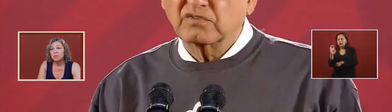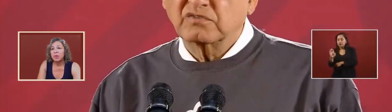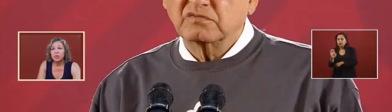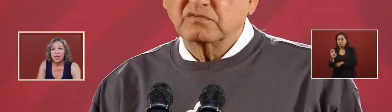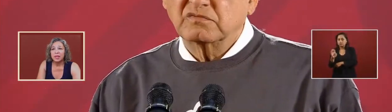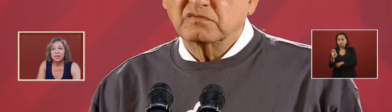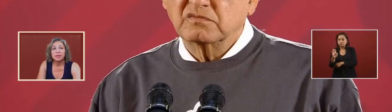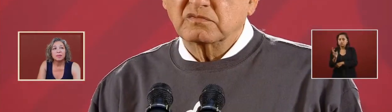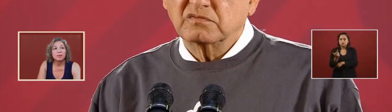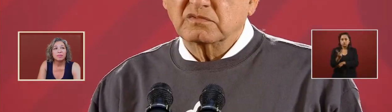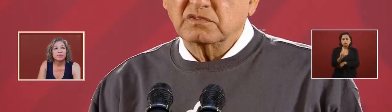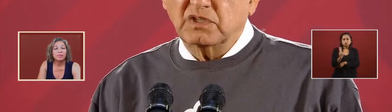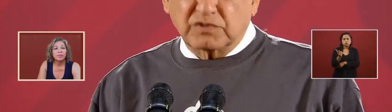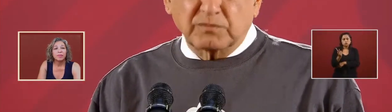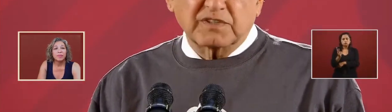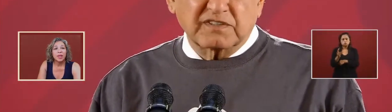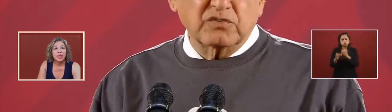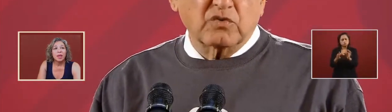in both cases